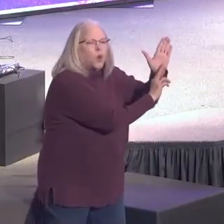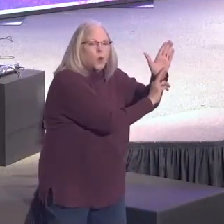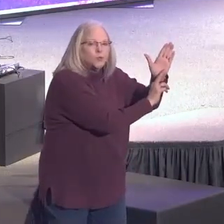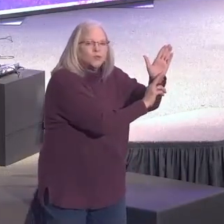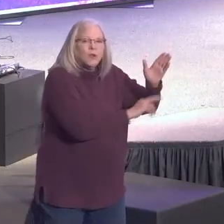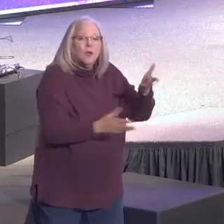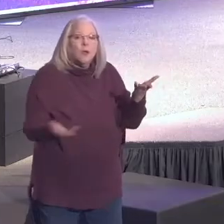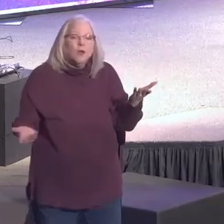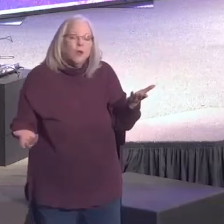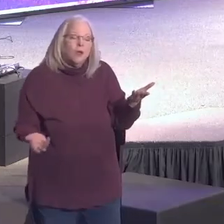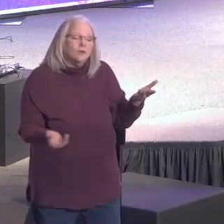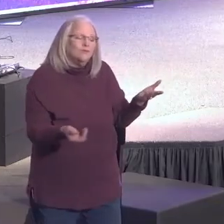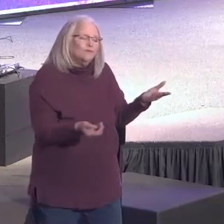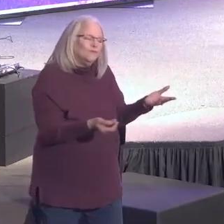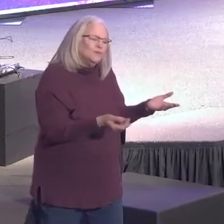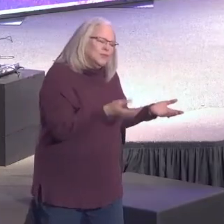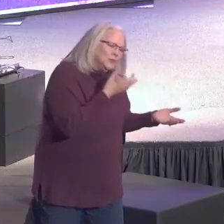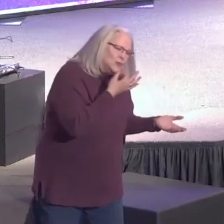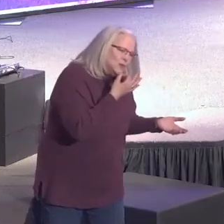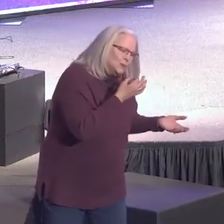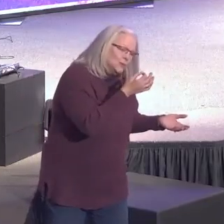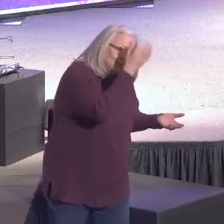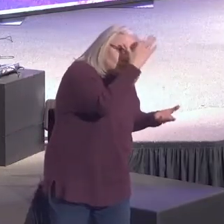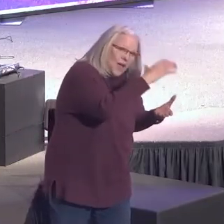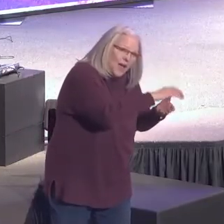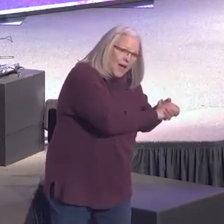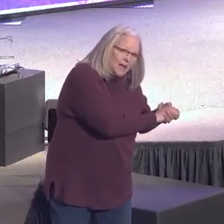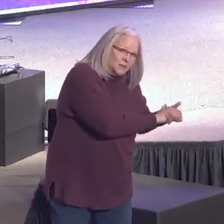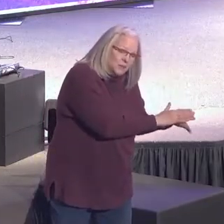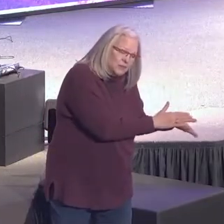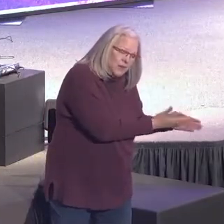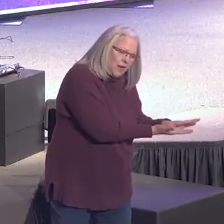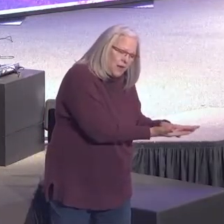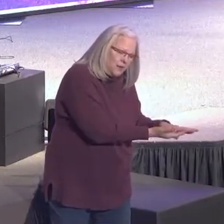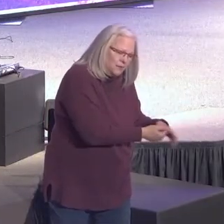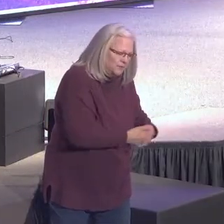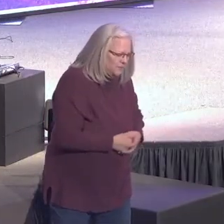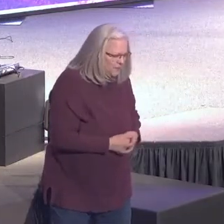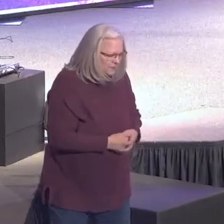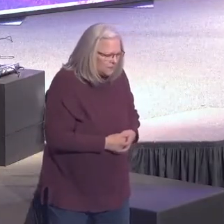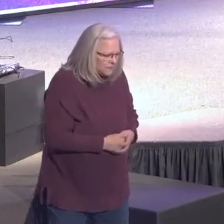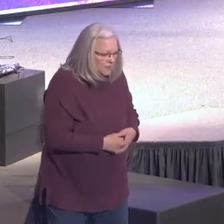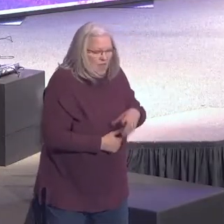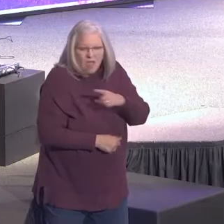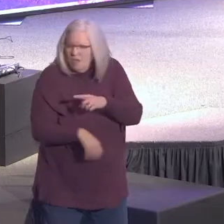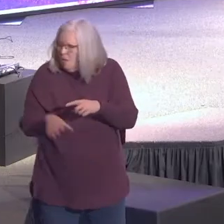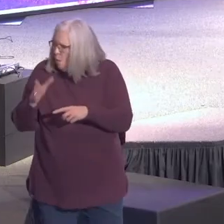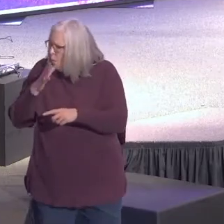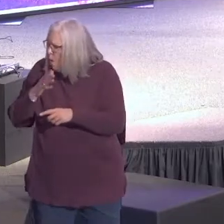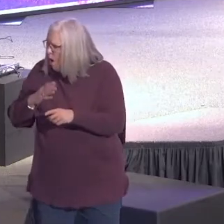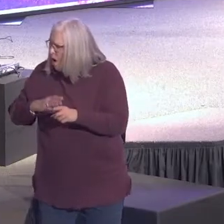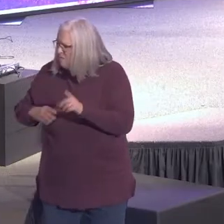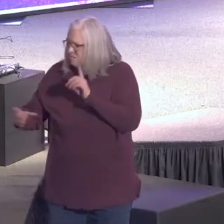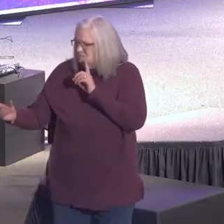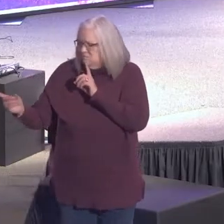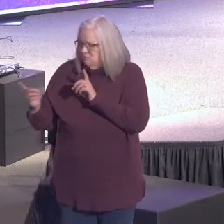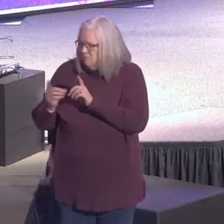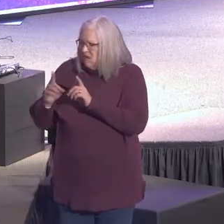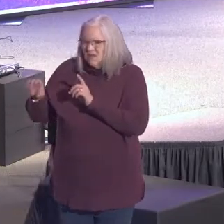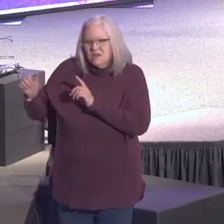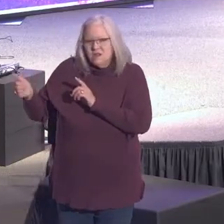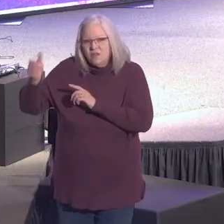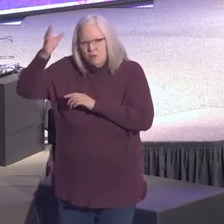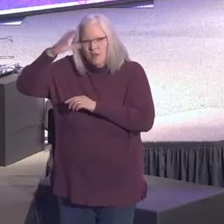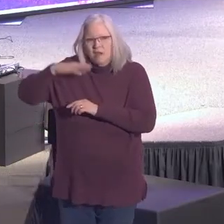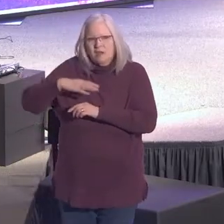Eventually, he passed away. And she meets another guy who's totally different than her